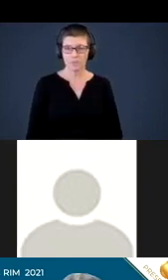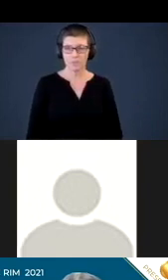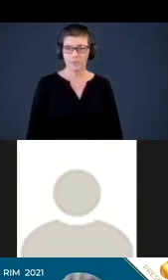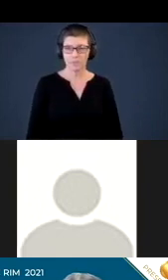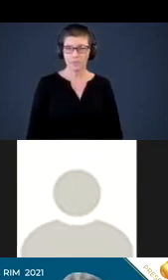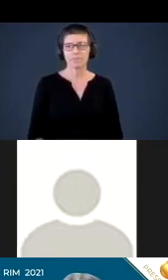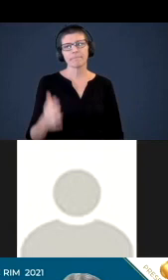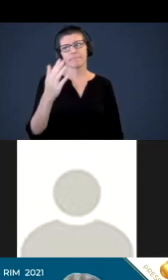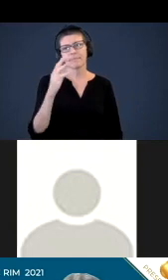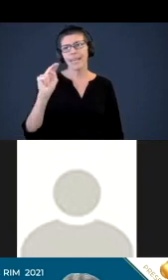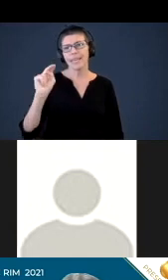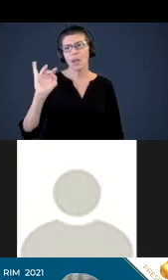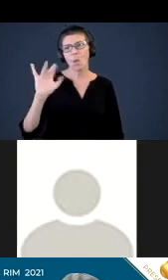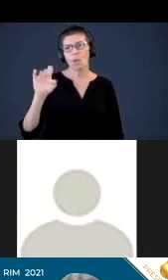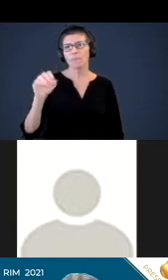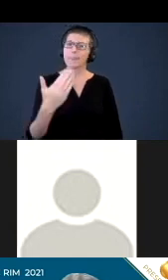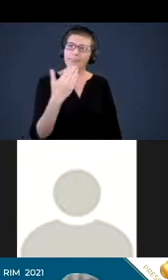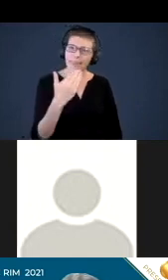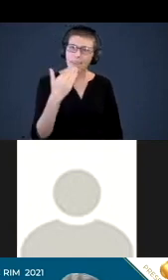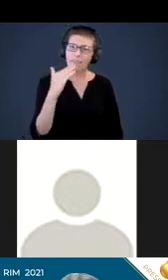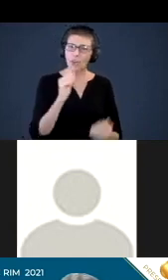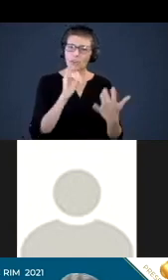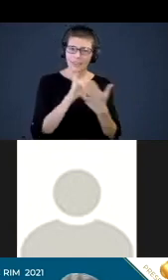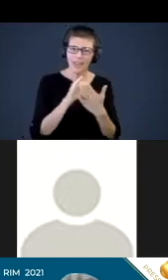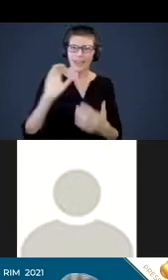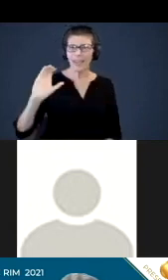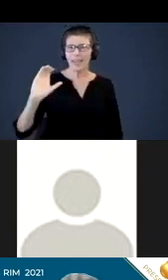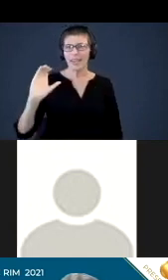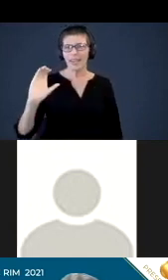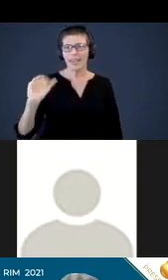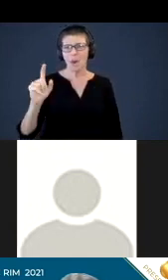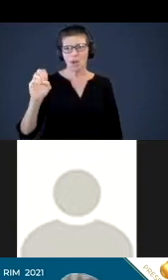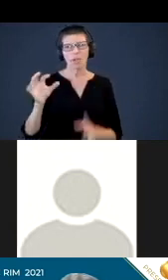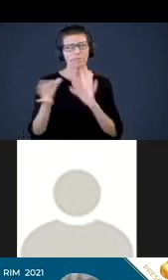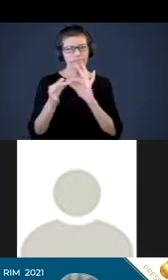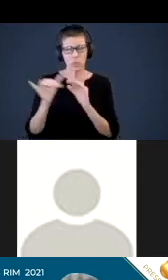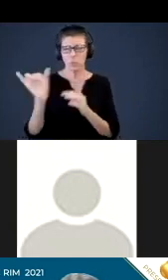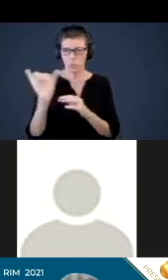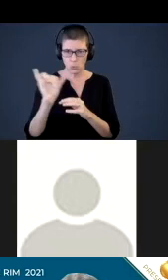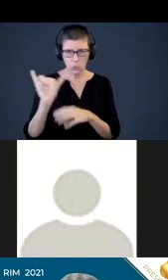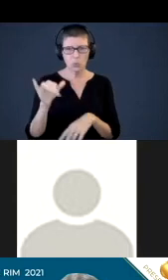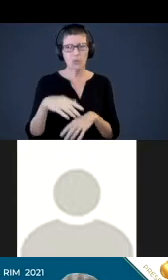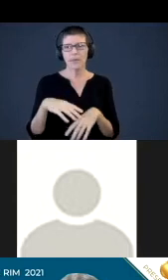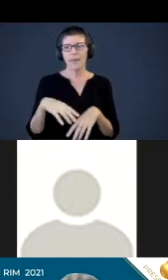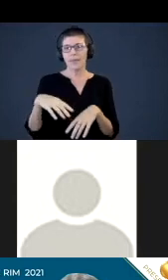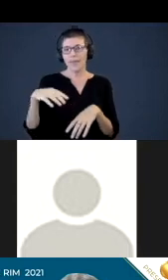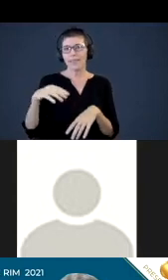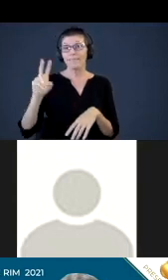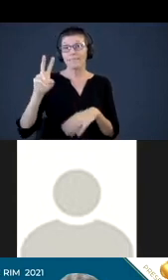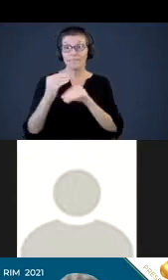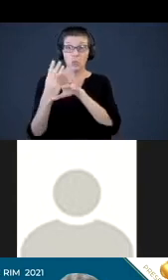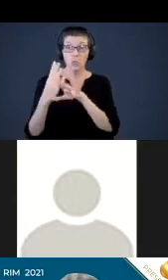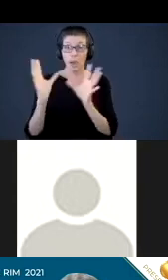Thank you for addressing that and Carol chimed in with that as well in the chat that the virtual conferences that they had been successfully